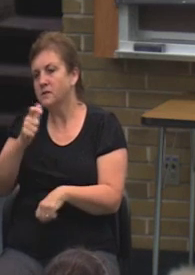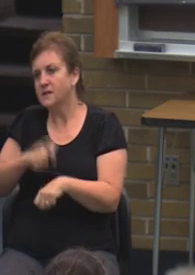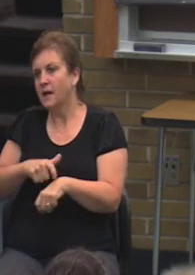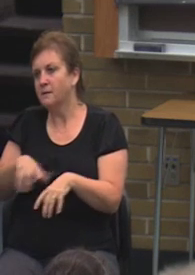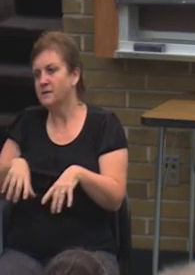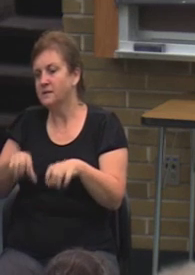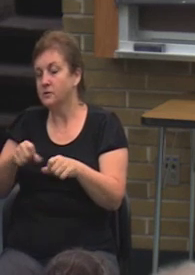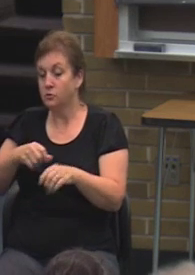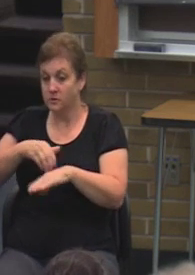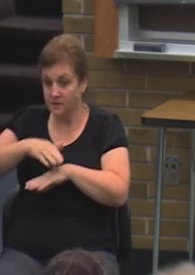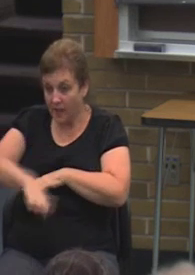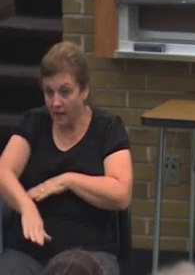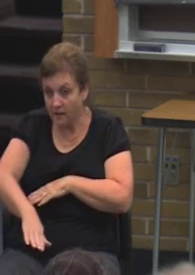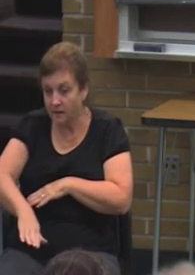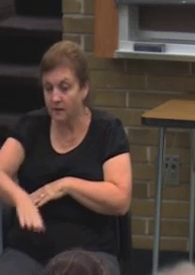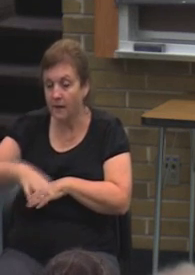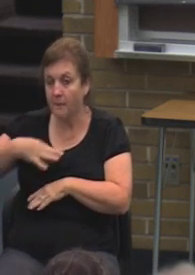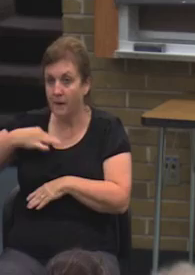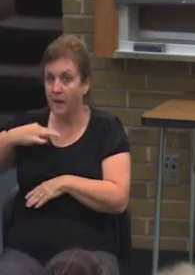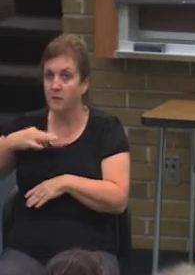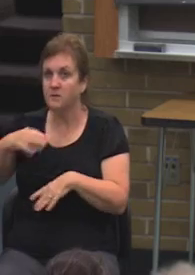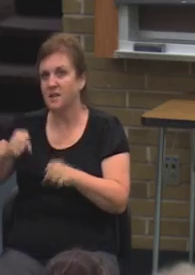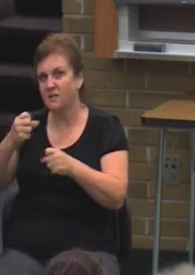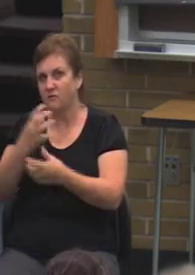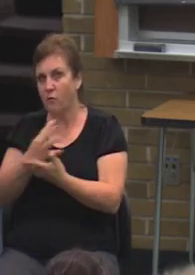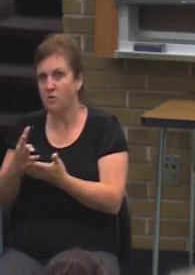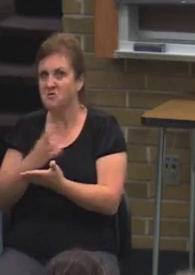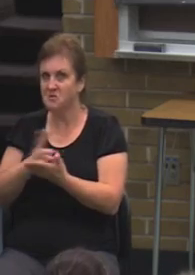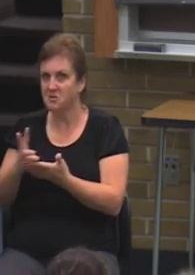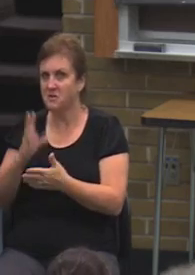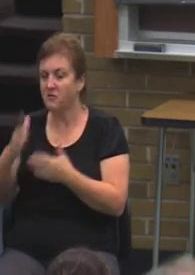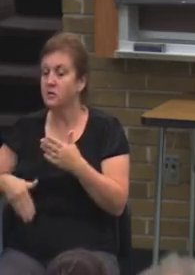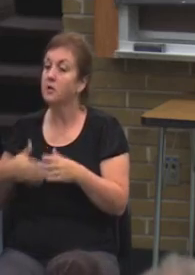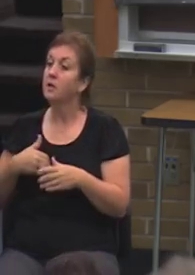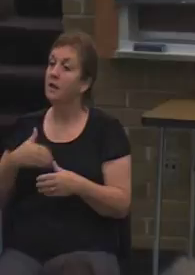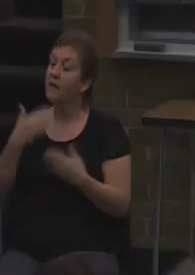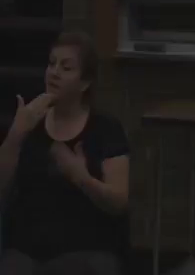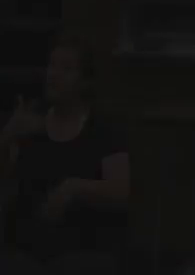process. Okay? All right. Well, thank you for your time this afternoon. Good luck and continued success.